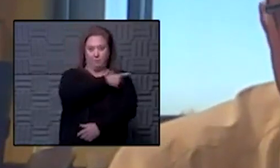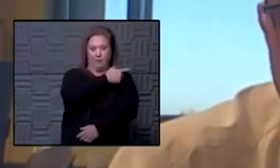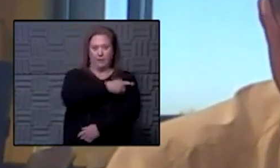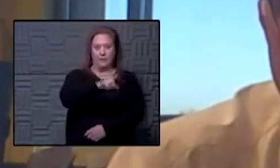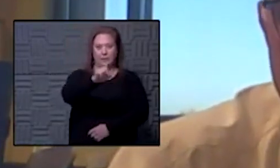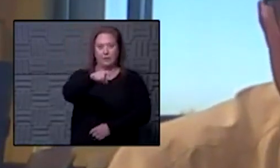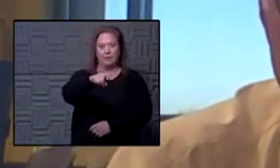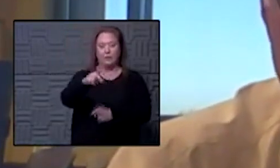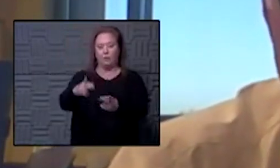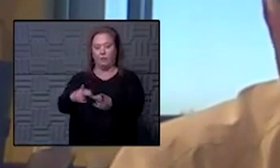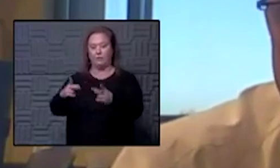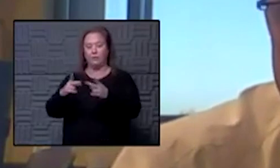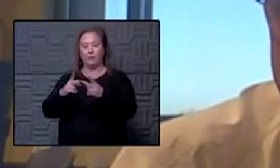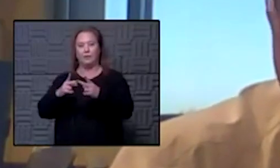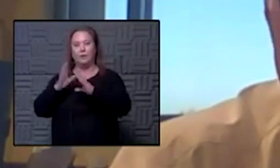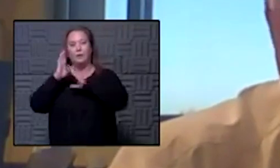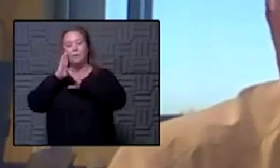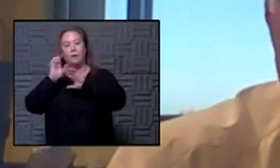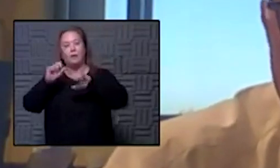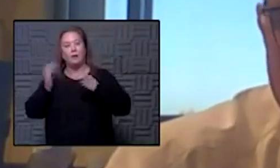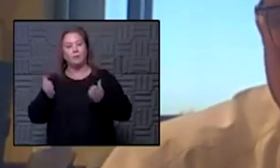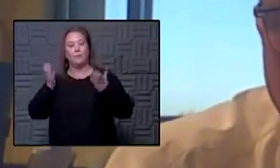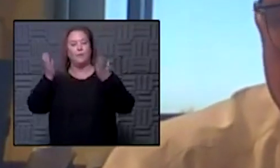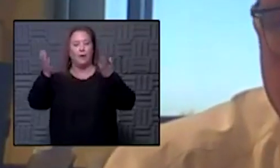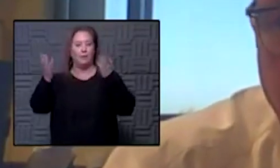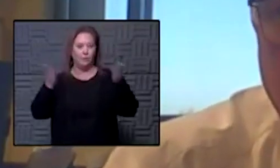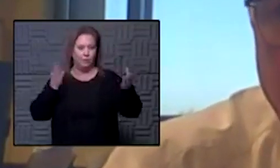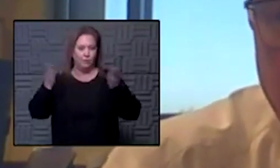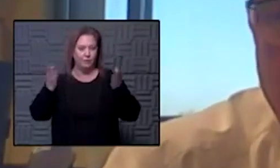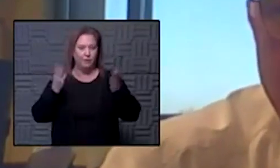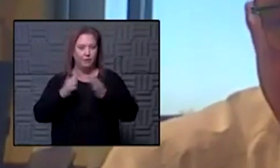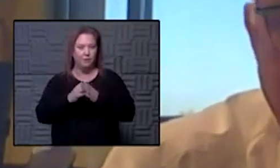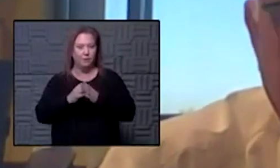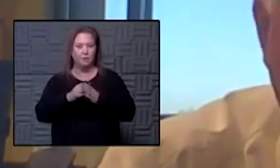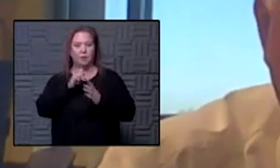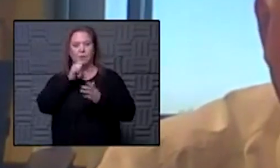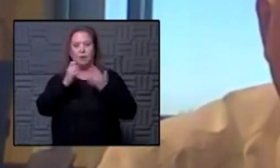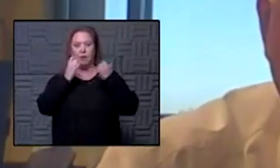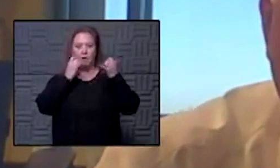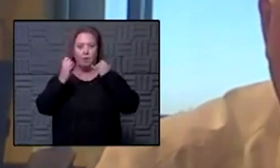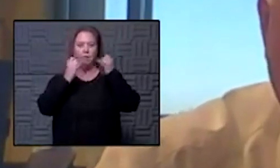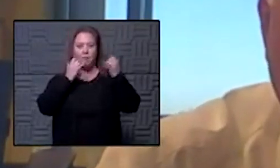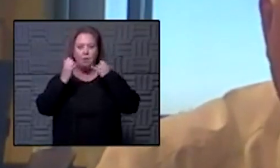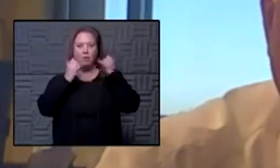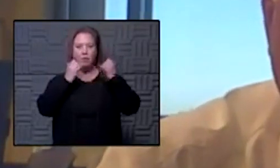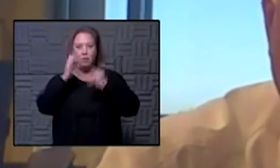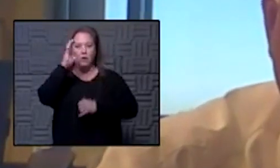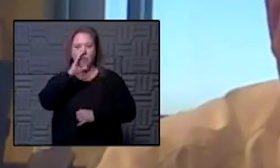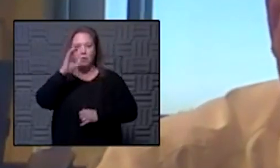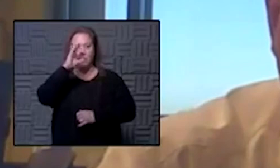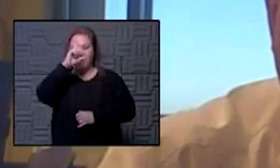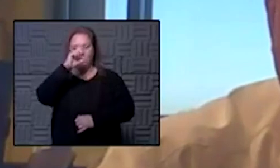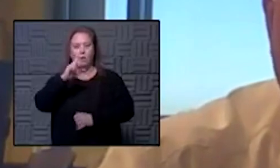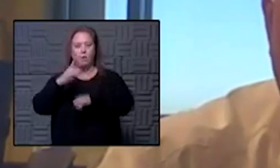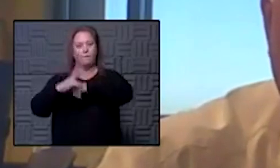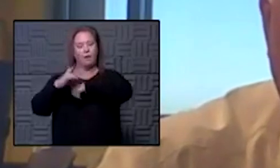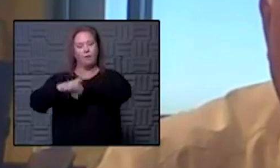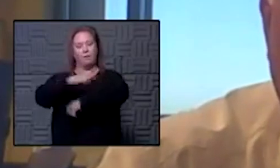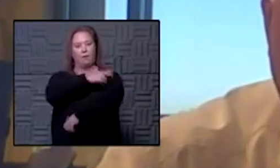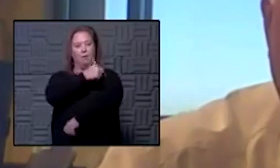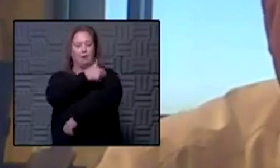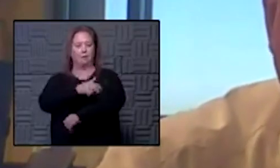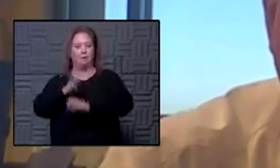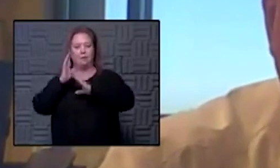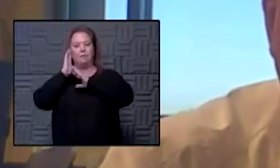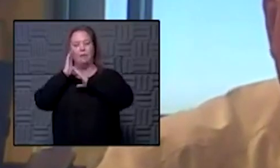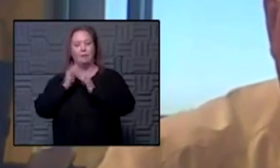facility and bed that can provide that so it's not this sequential dialing dialing dialing and takes essentially caregivers out